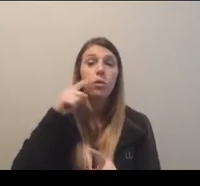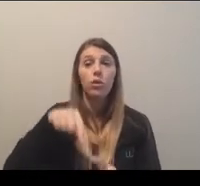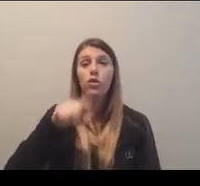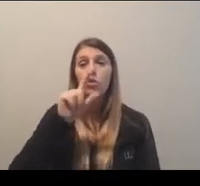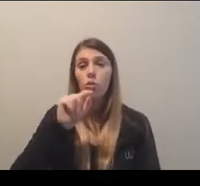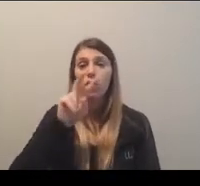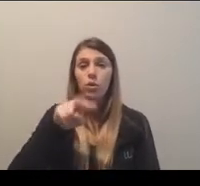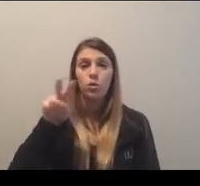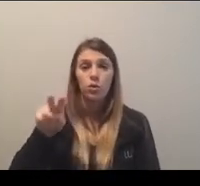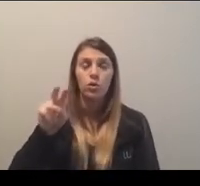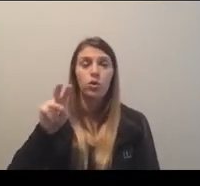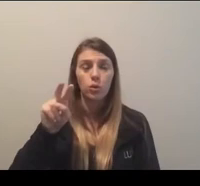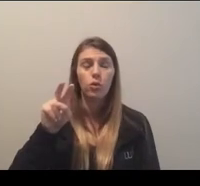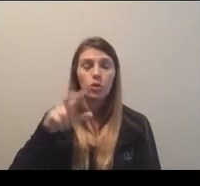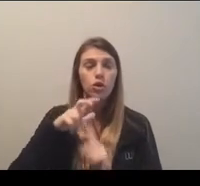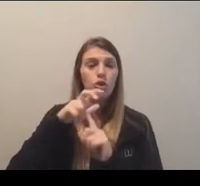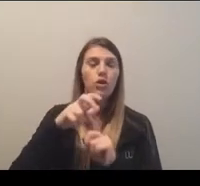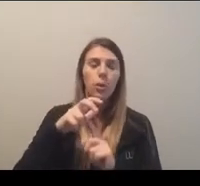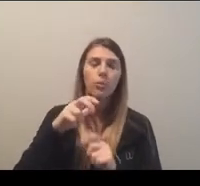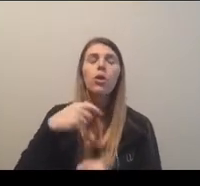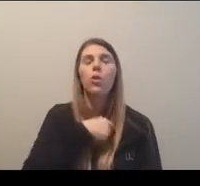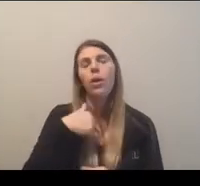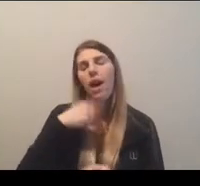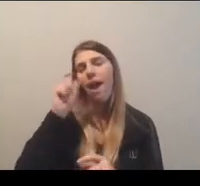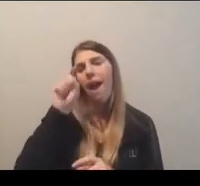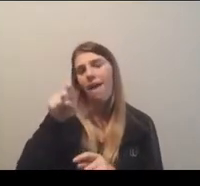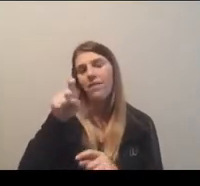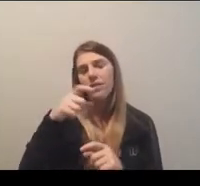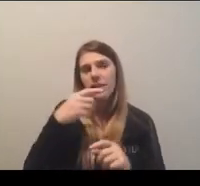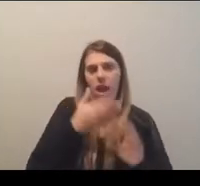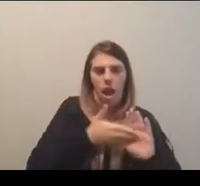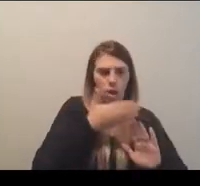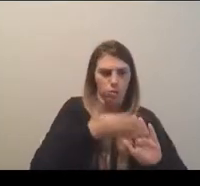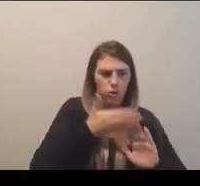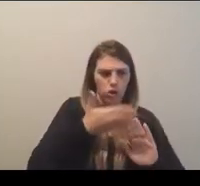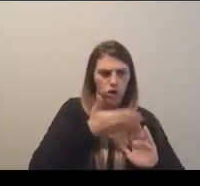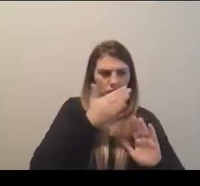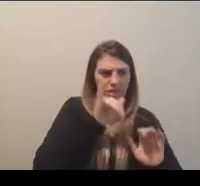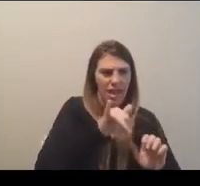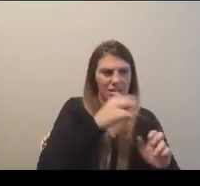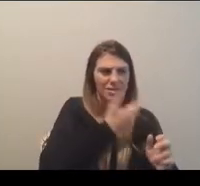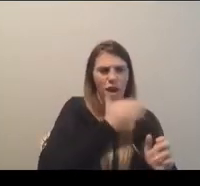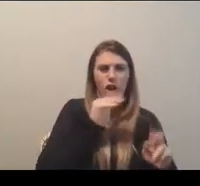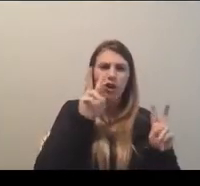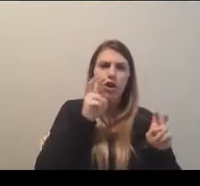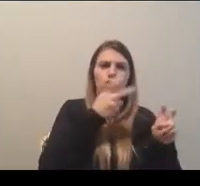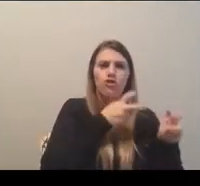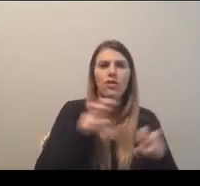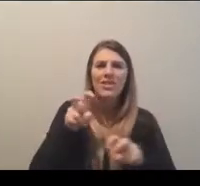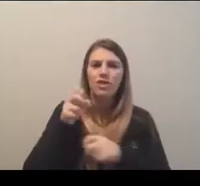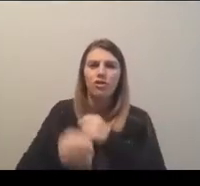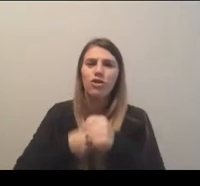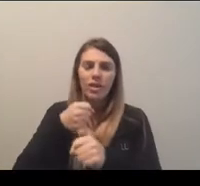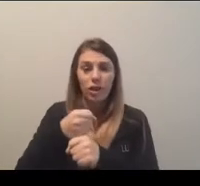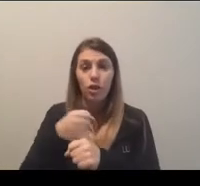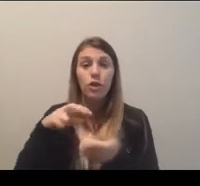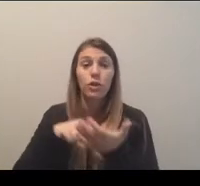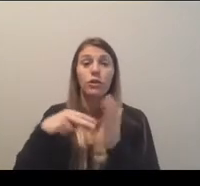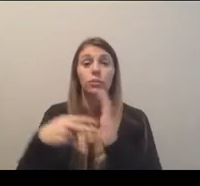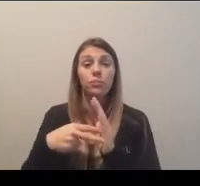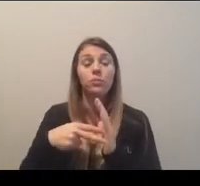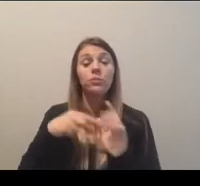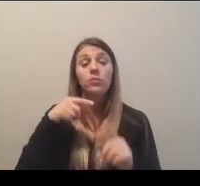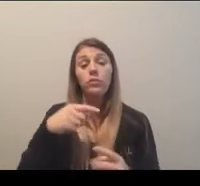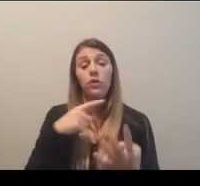championship, we do have to approach it operationally as a transition year. Meaning this year, those